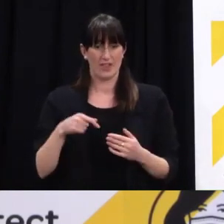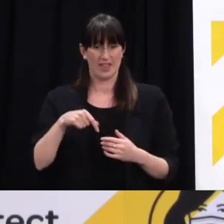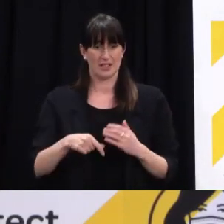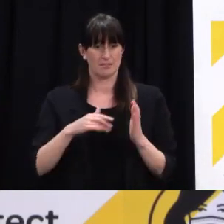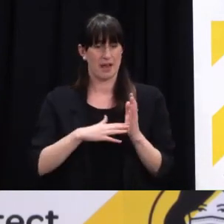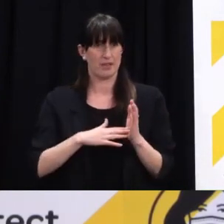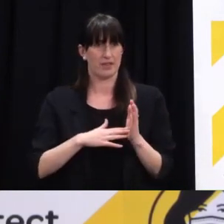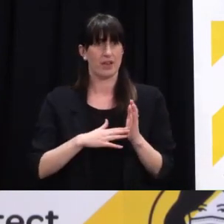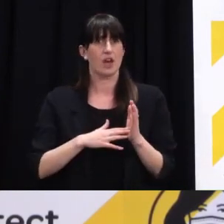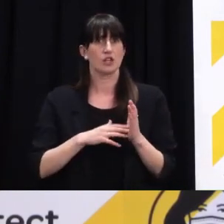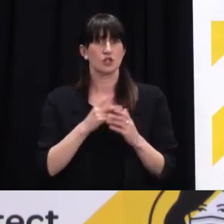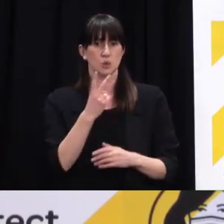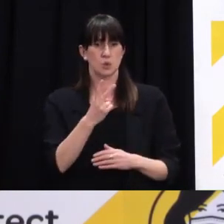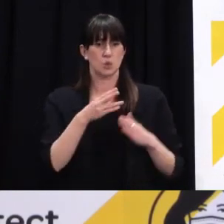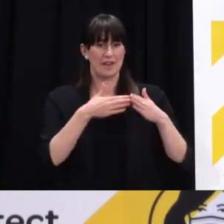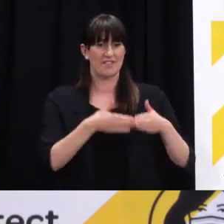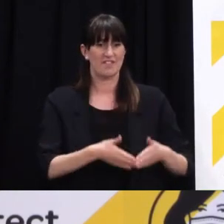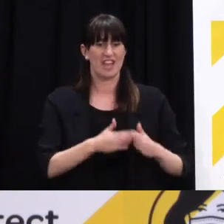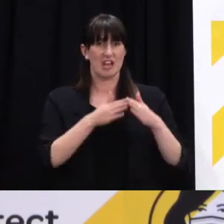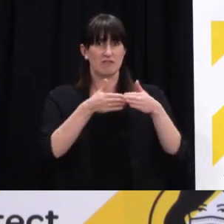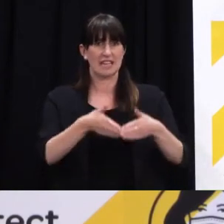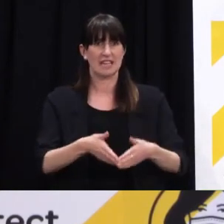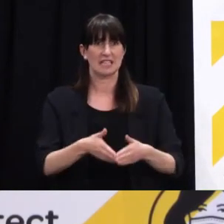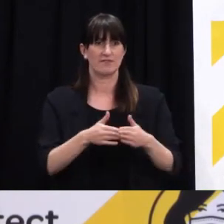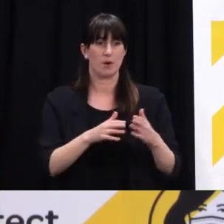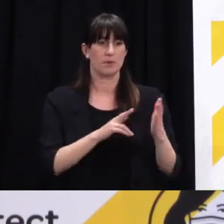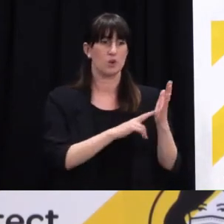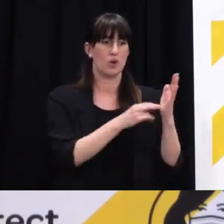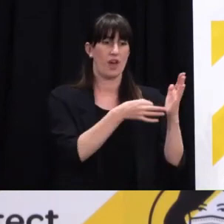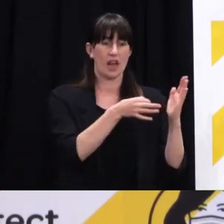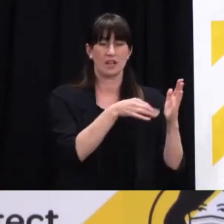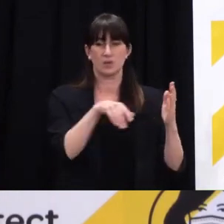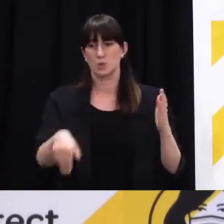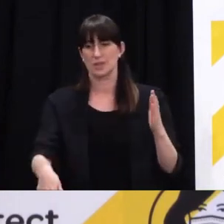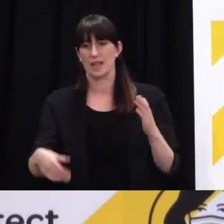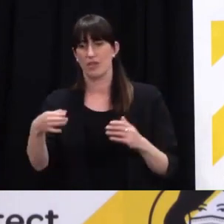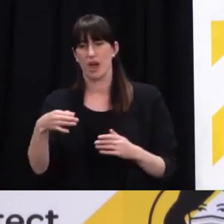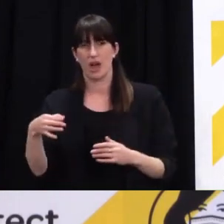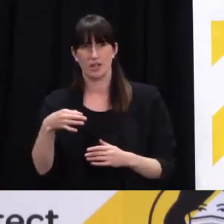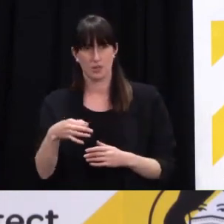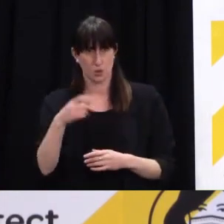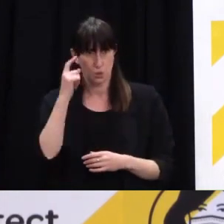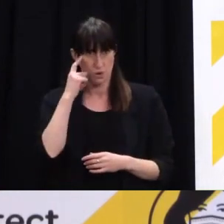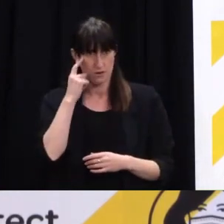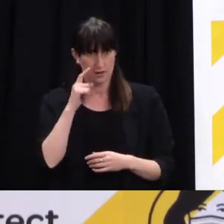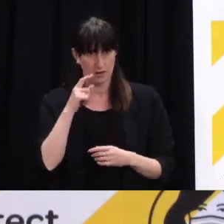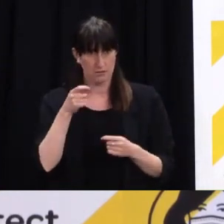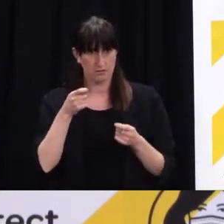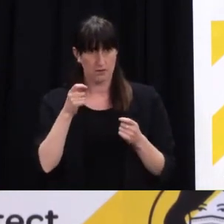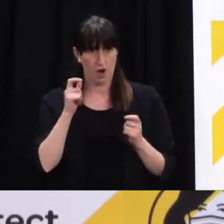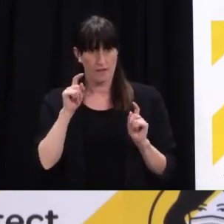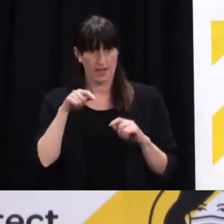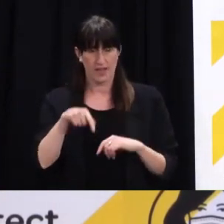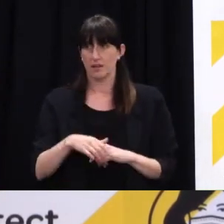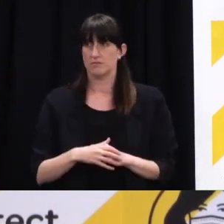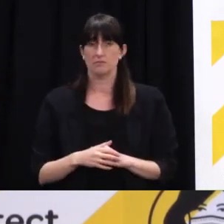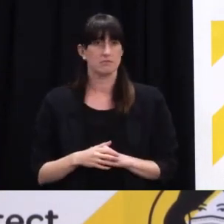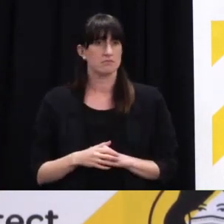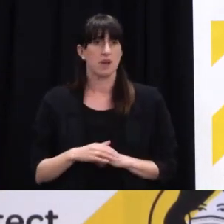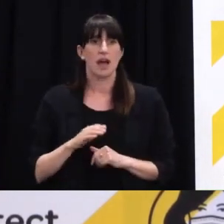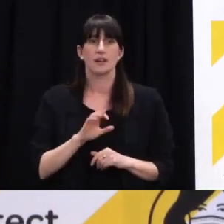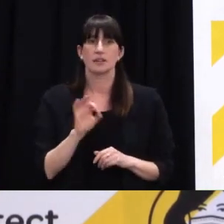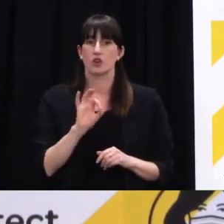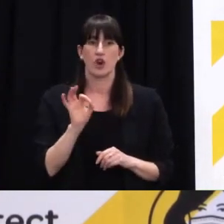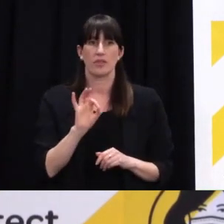leaving just one operational ferry and is there any role in there? I've not had anyone raise any concerns with me over that issue and, of course,